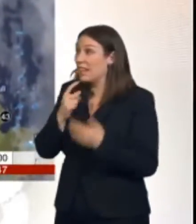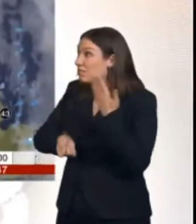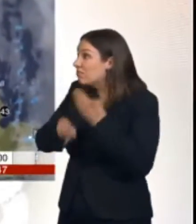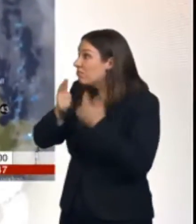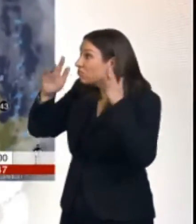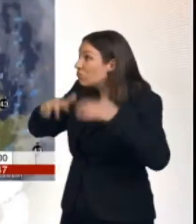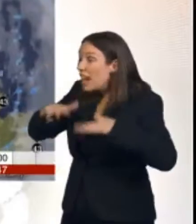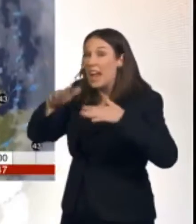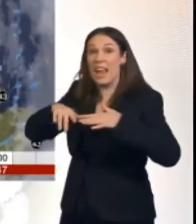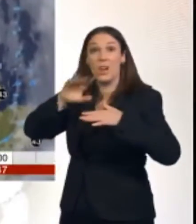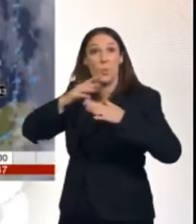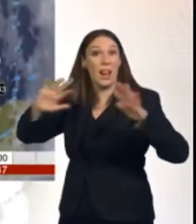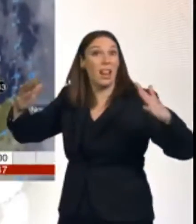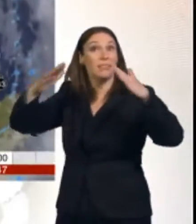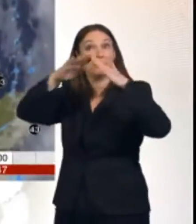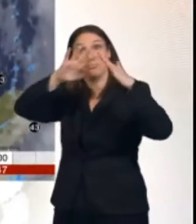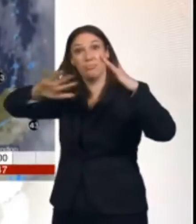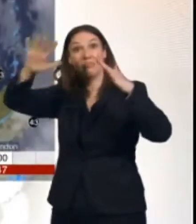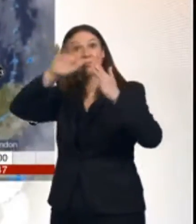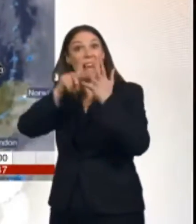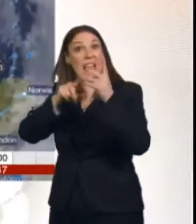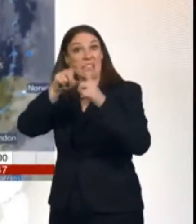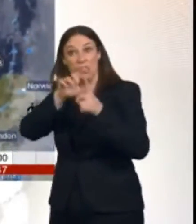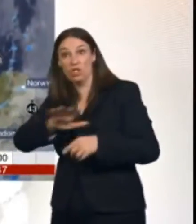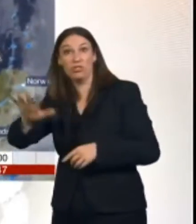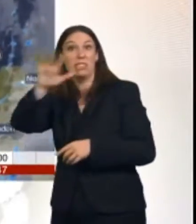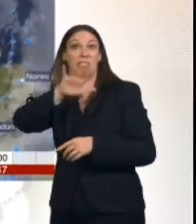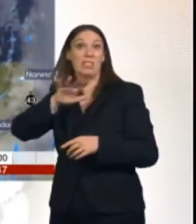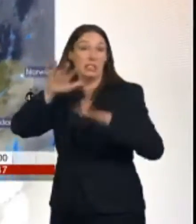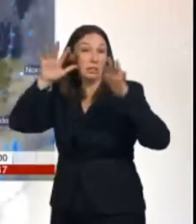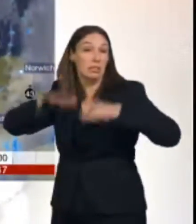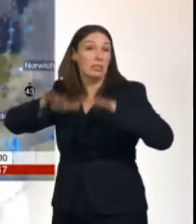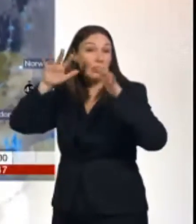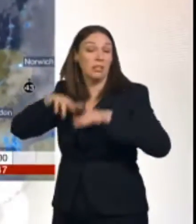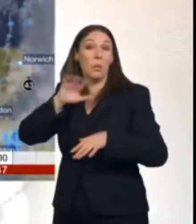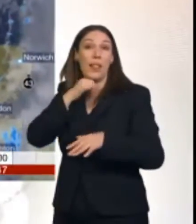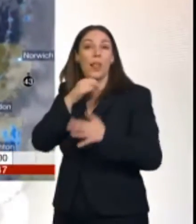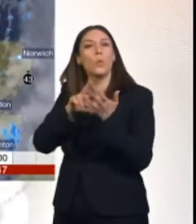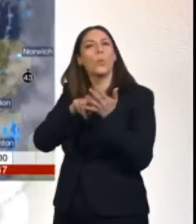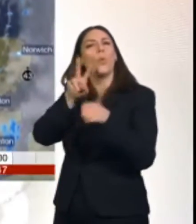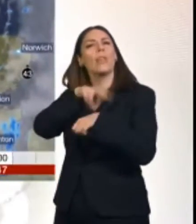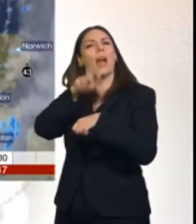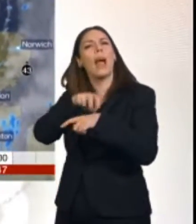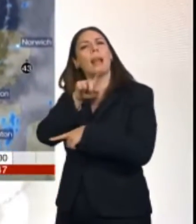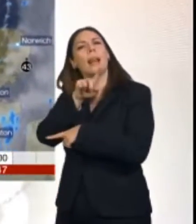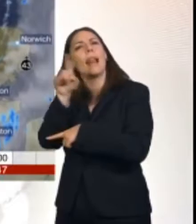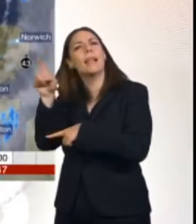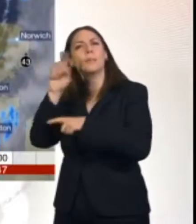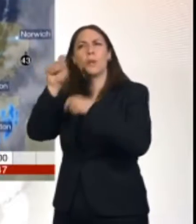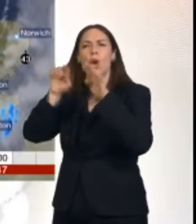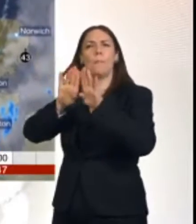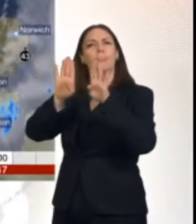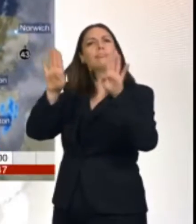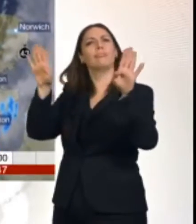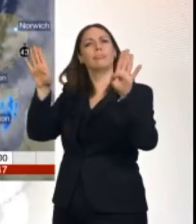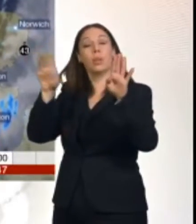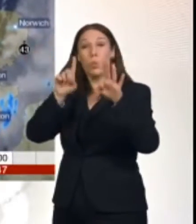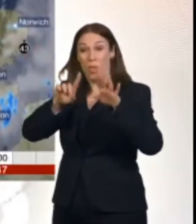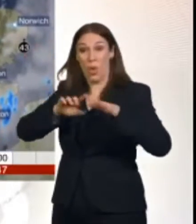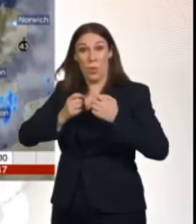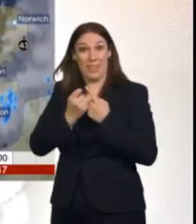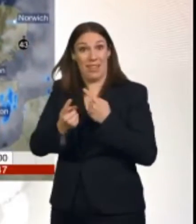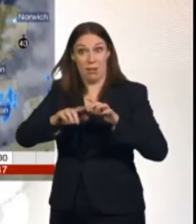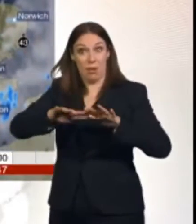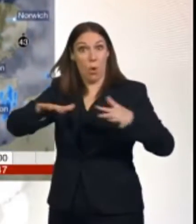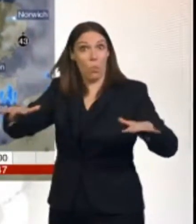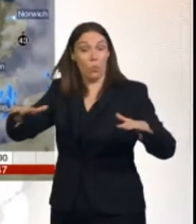into the southern uplands. Maybe the Lake District fells too, but drying off a little bit in Northern Ireland, even though for a sea of sea winds, 50, 60 mile an hour around